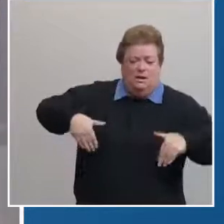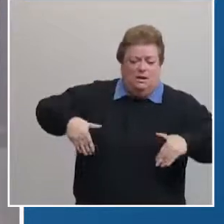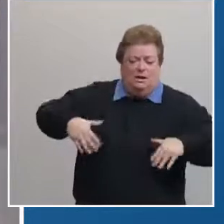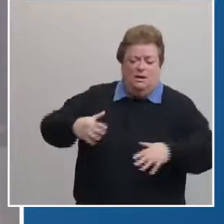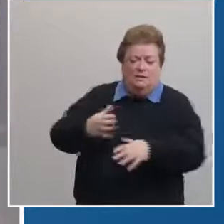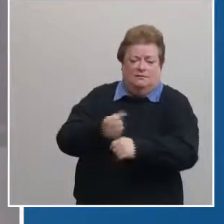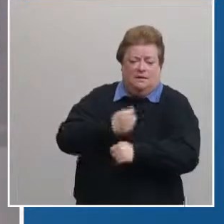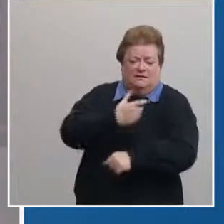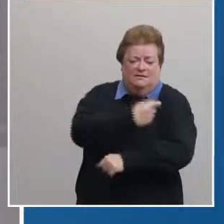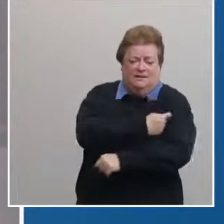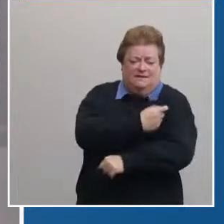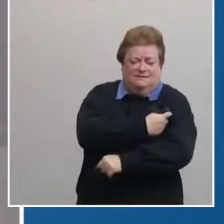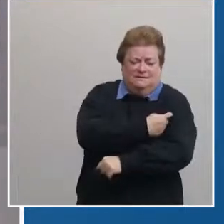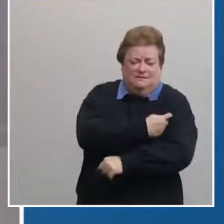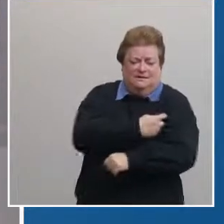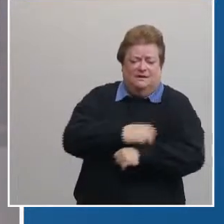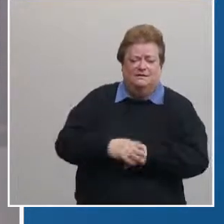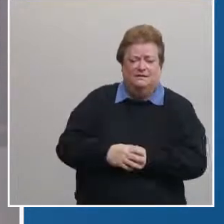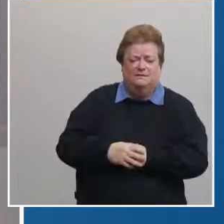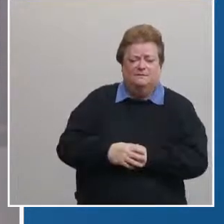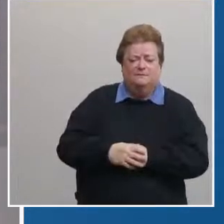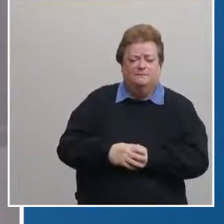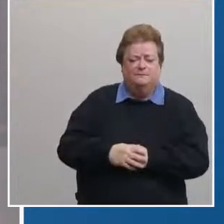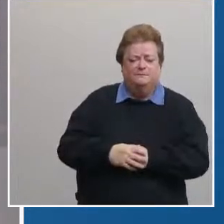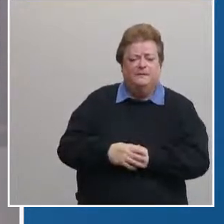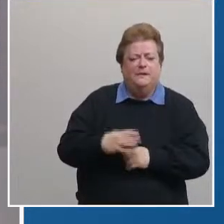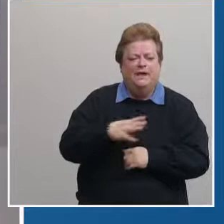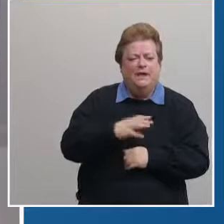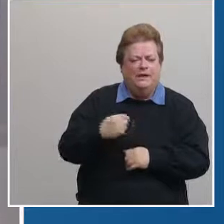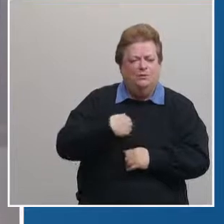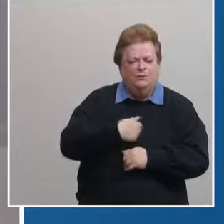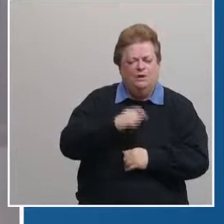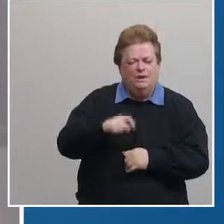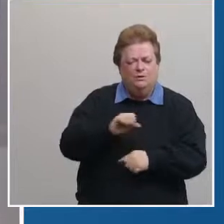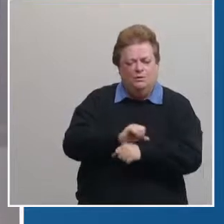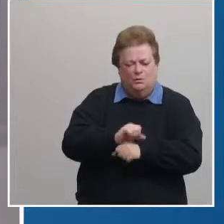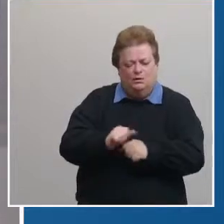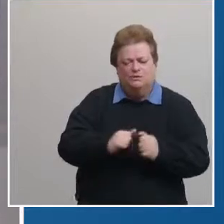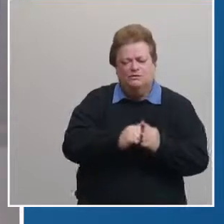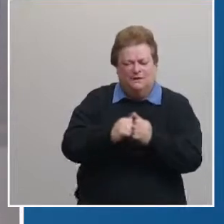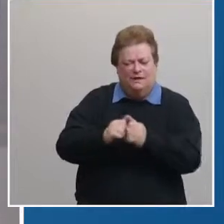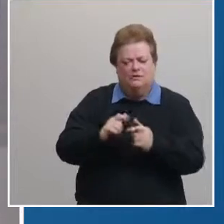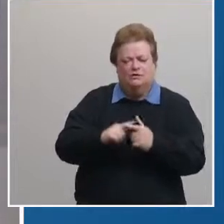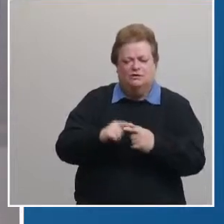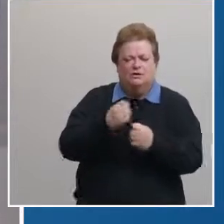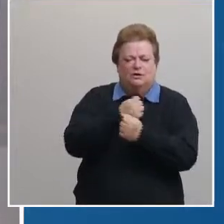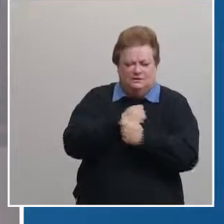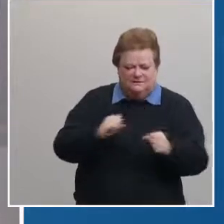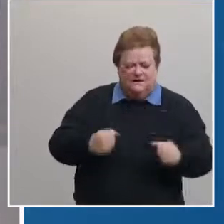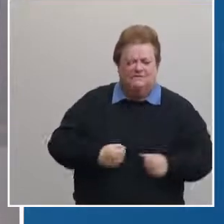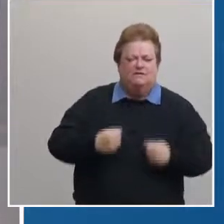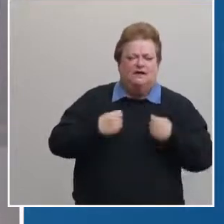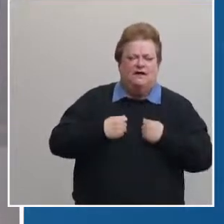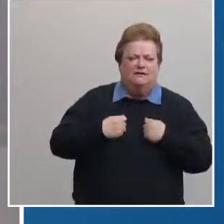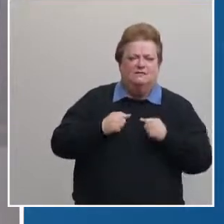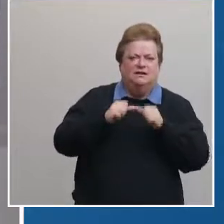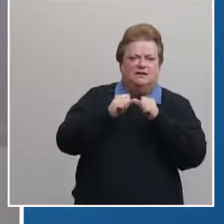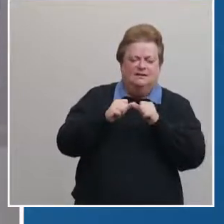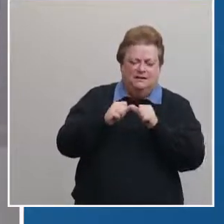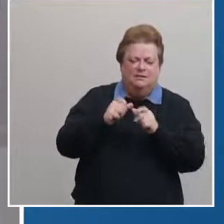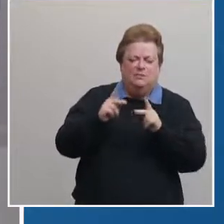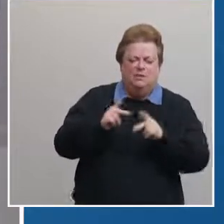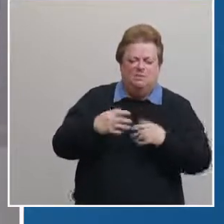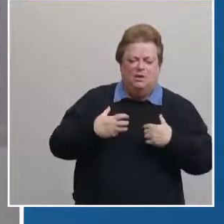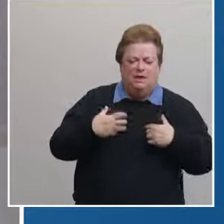the the vaccine available to them yet and we all need to work together to continue to save lives to continue to keep people